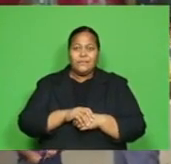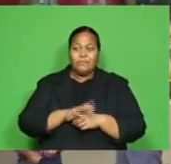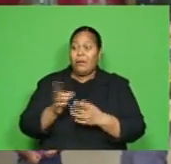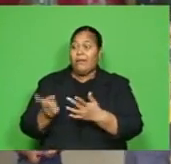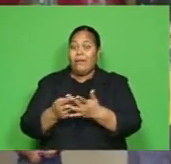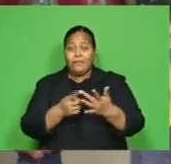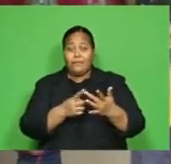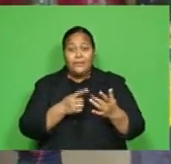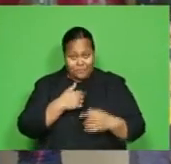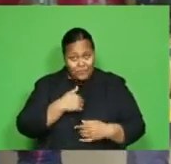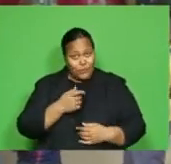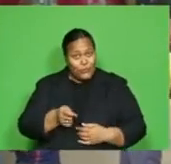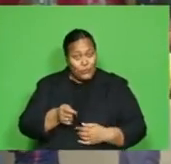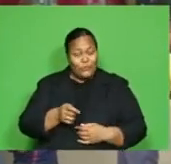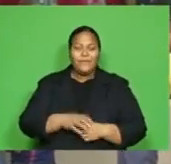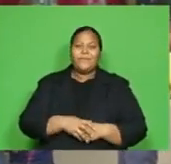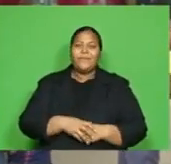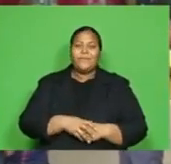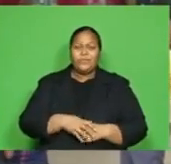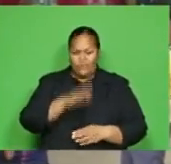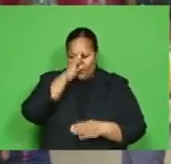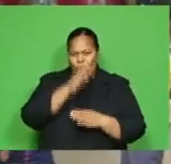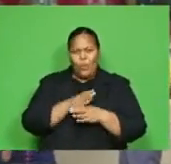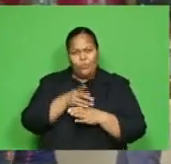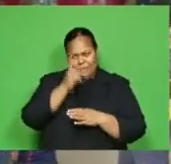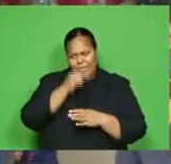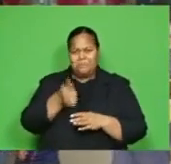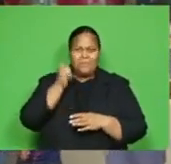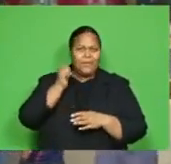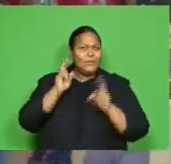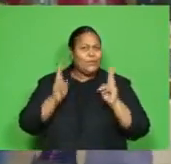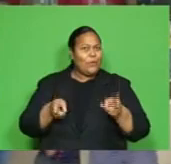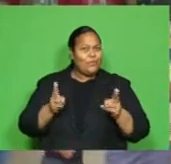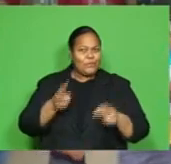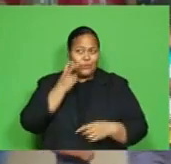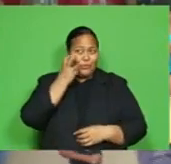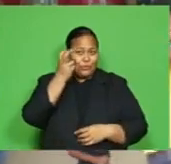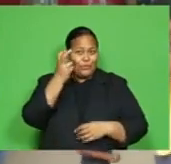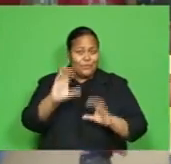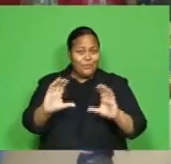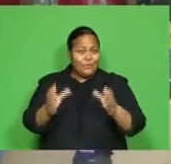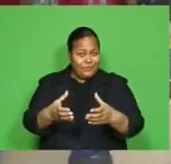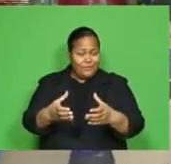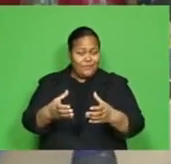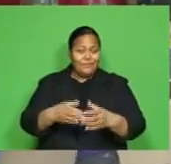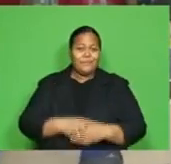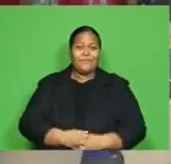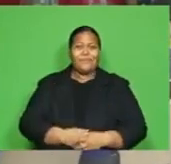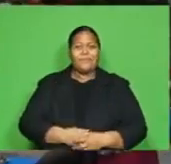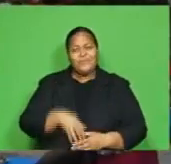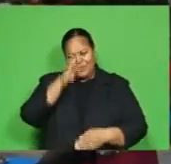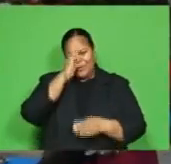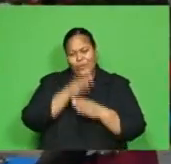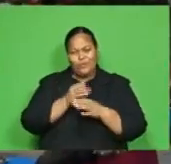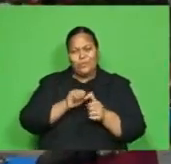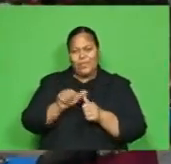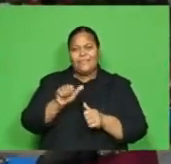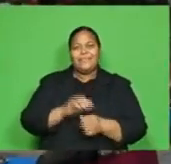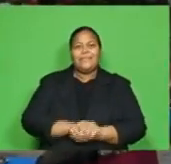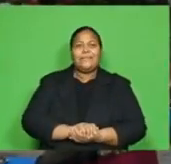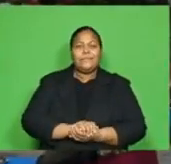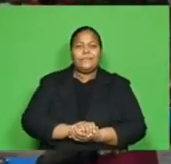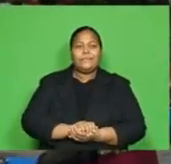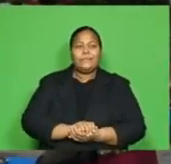So we're going to get back to normal and even our tourism industry, everything. Just hoping for the best. I think for